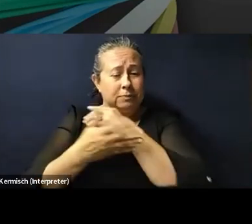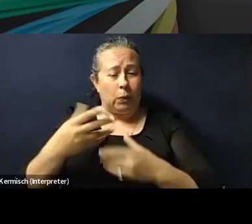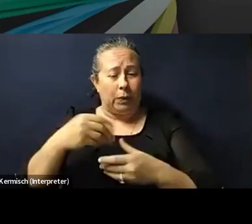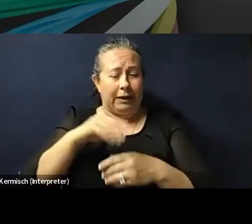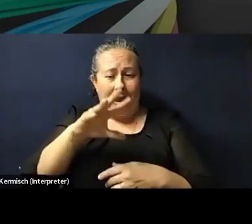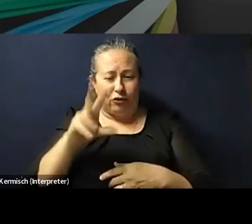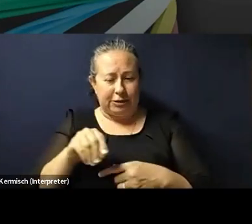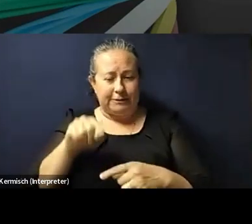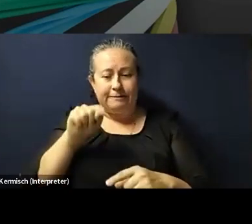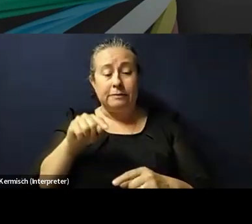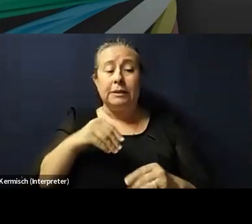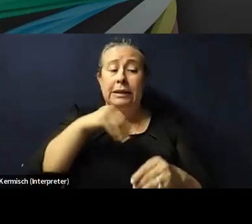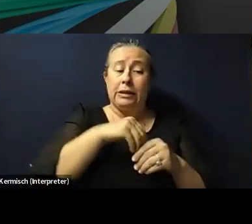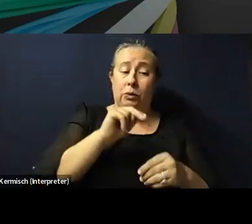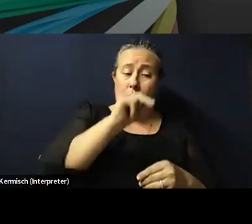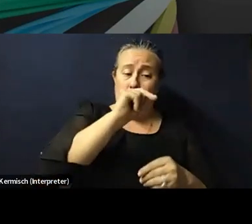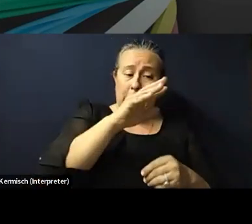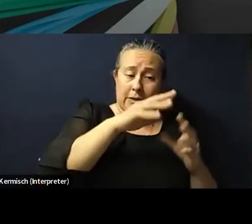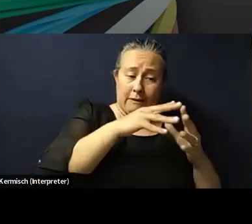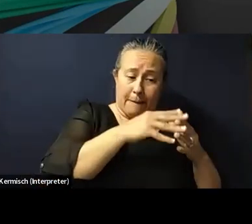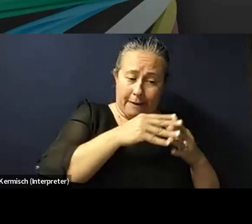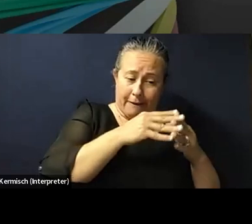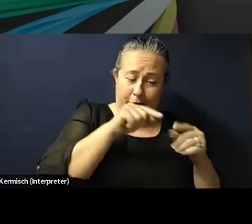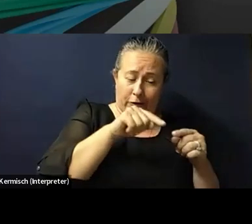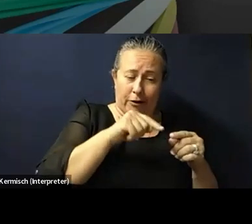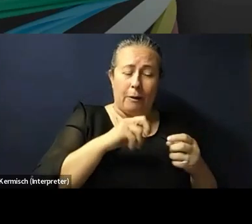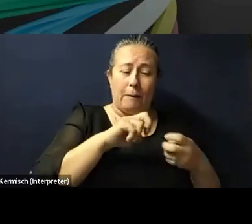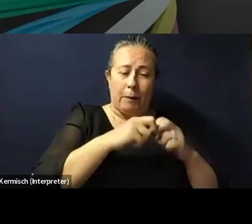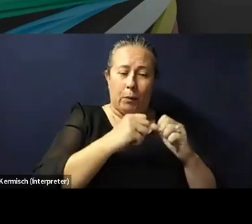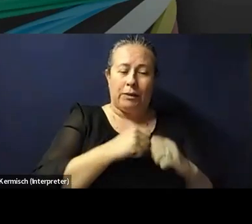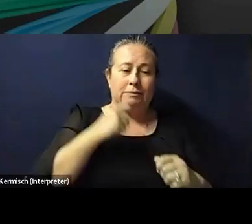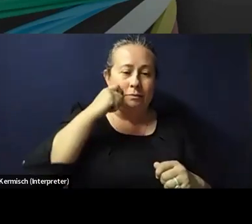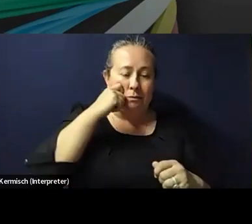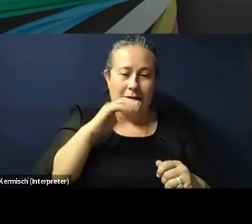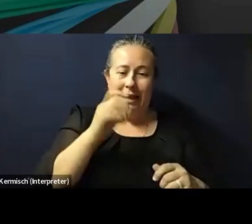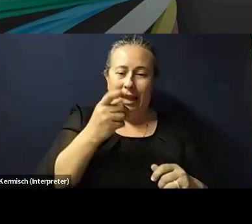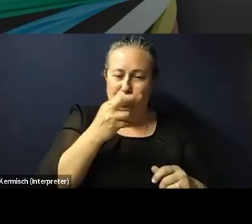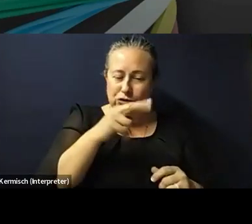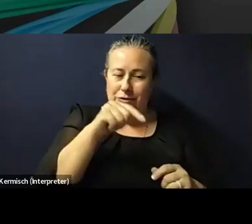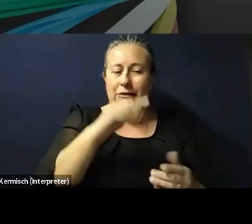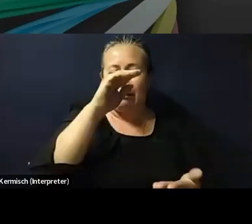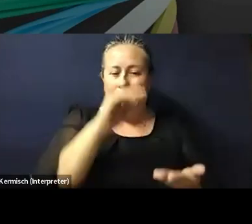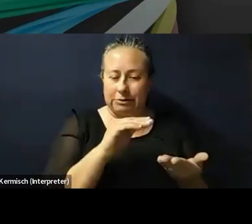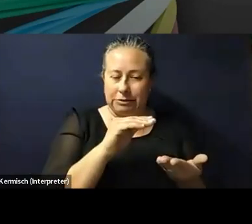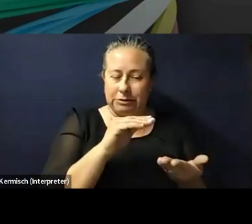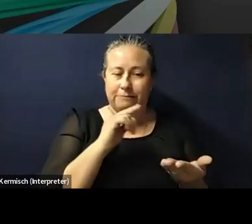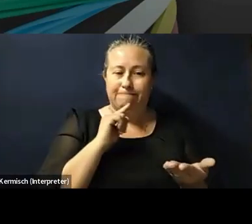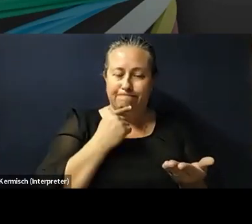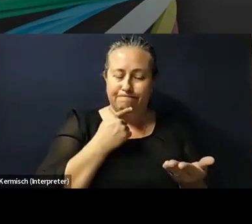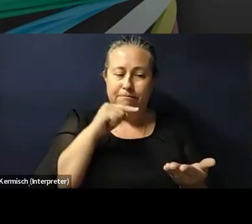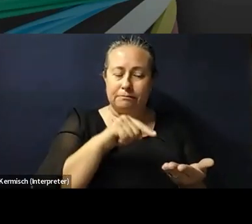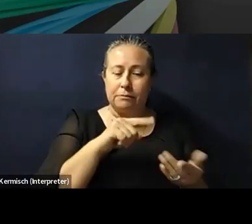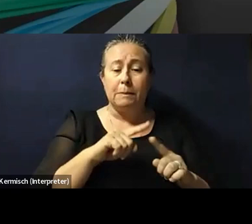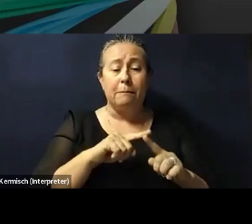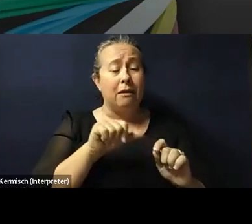in North America, the problems of skin cancer are much less severe. But there